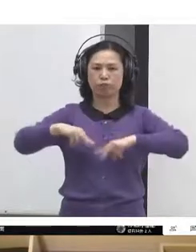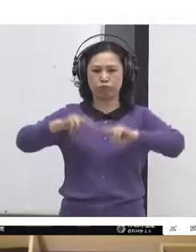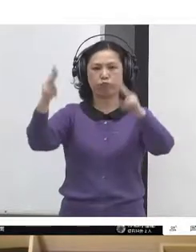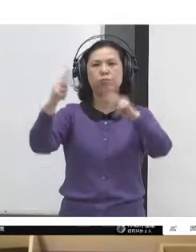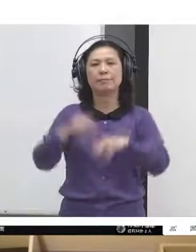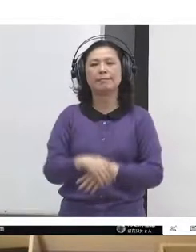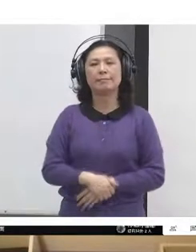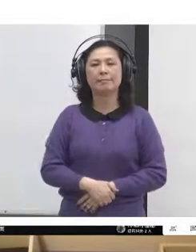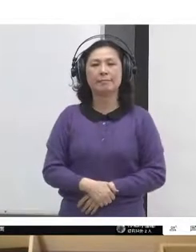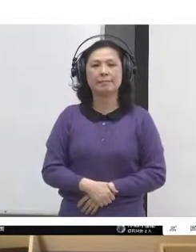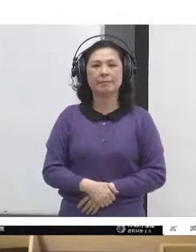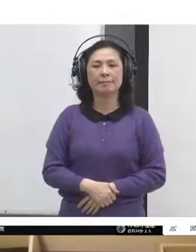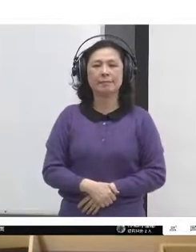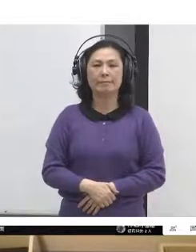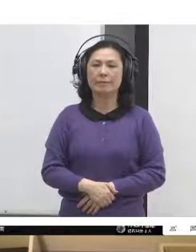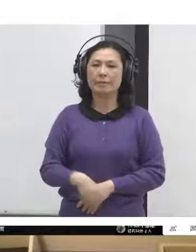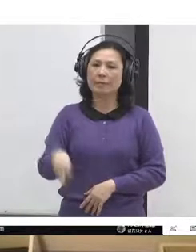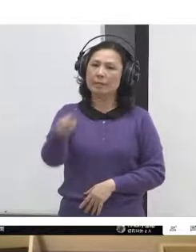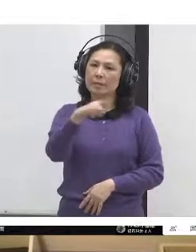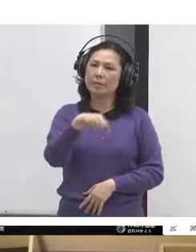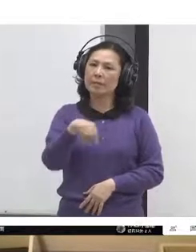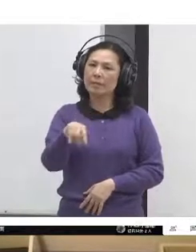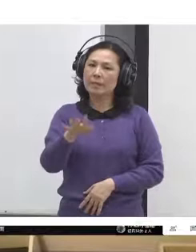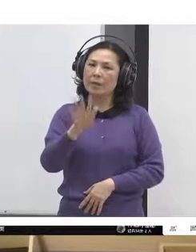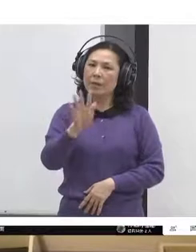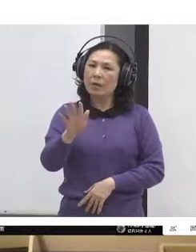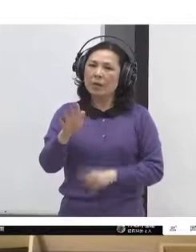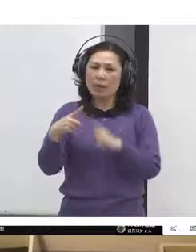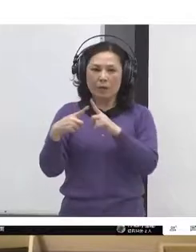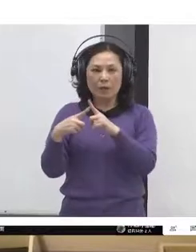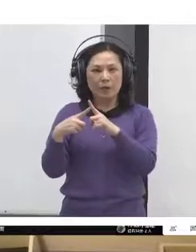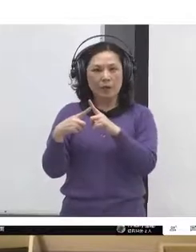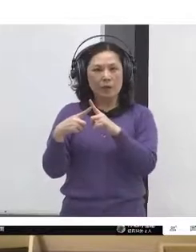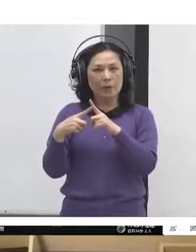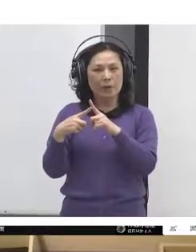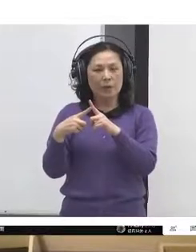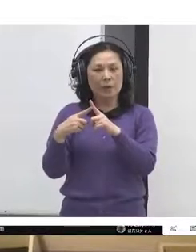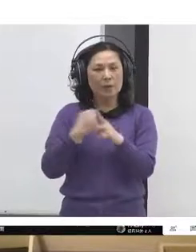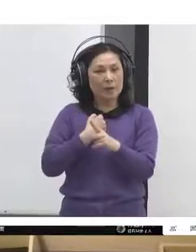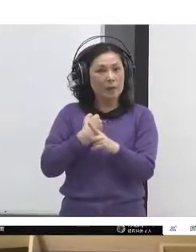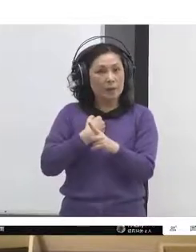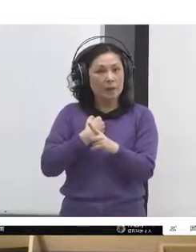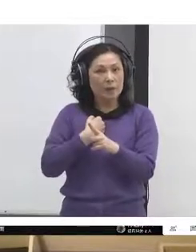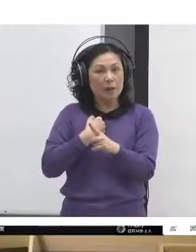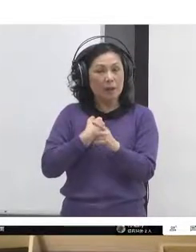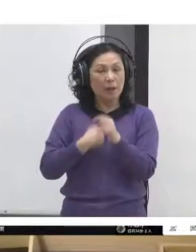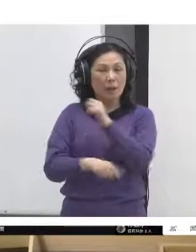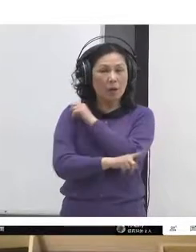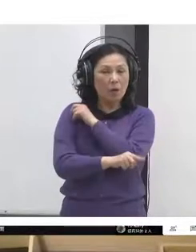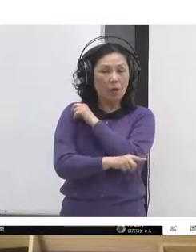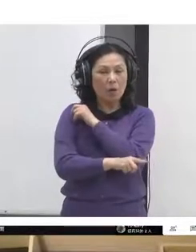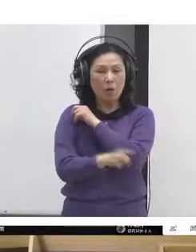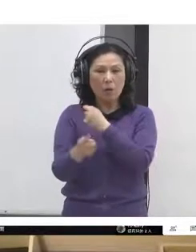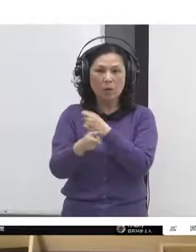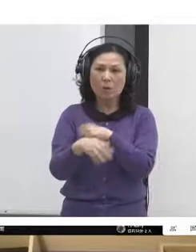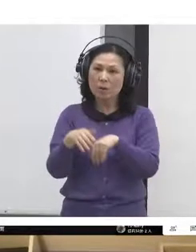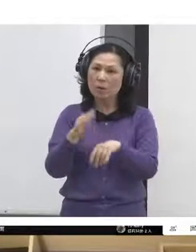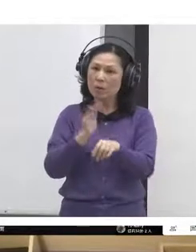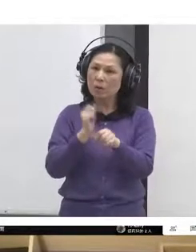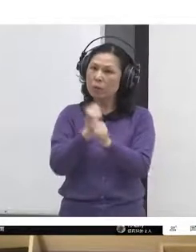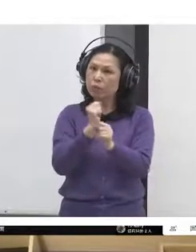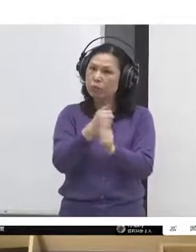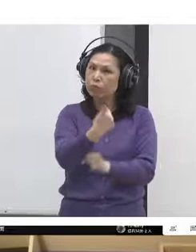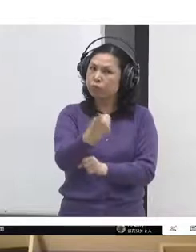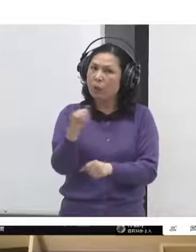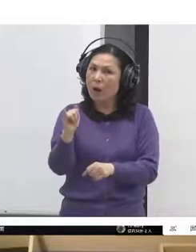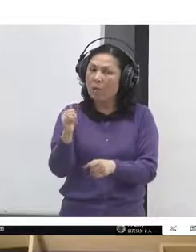know exactly where the ripple effect will be the greatest. So what we're doing